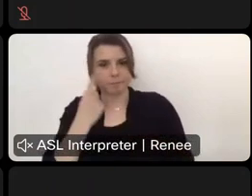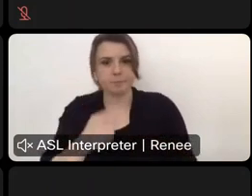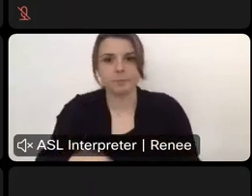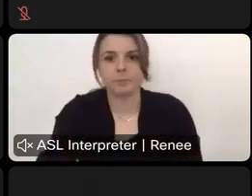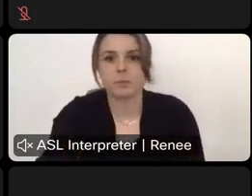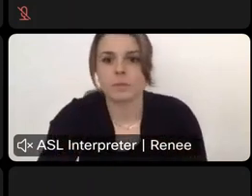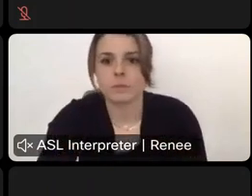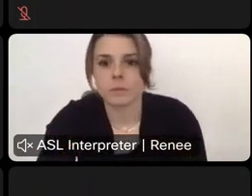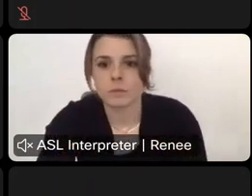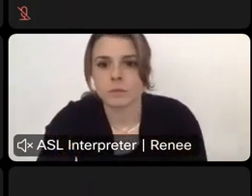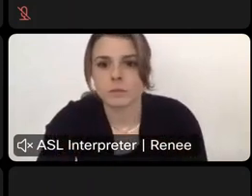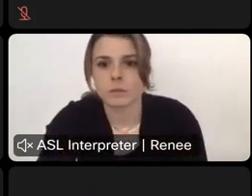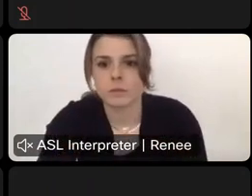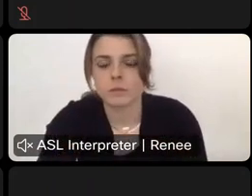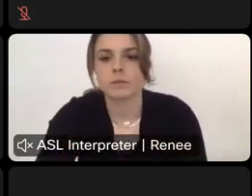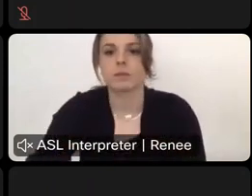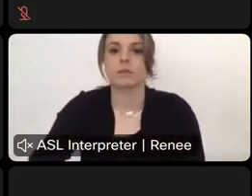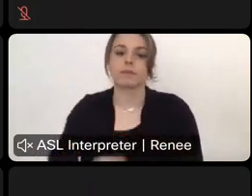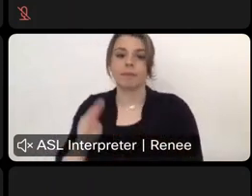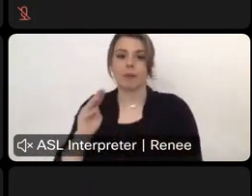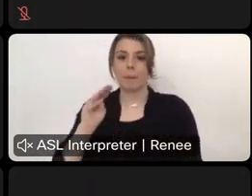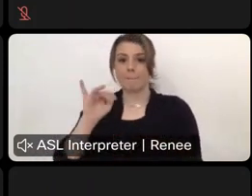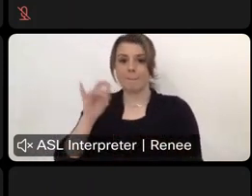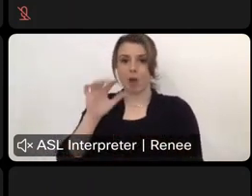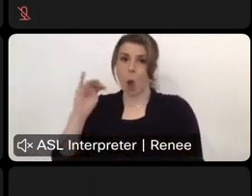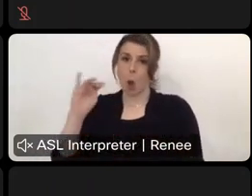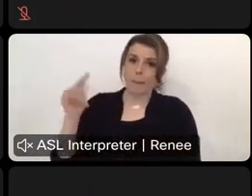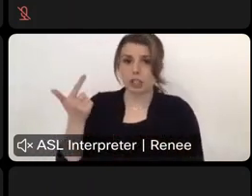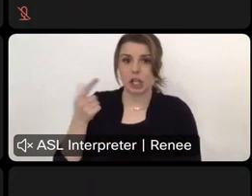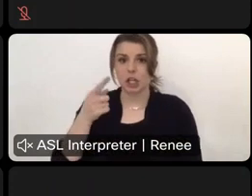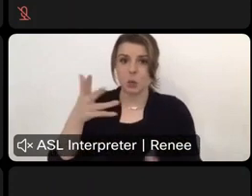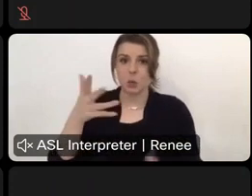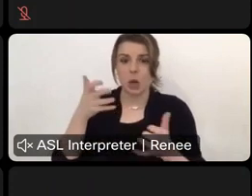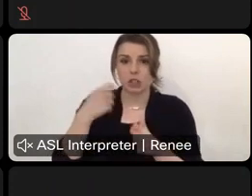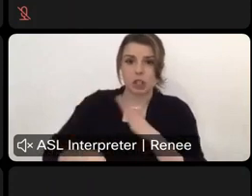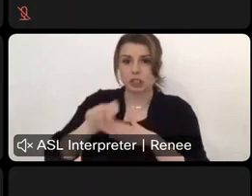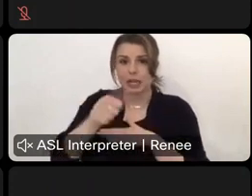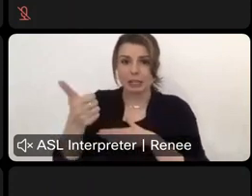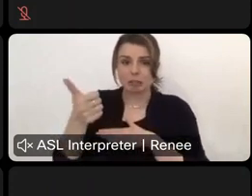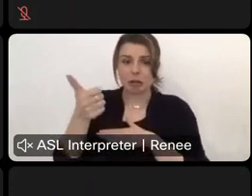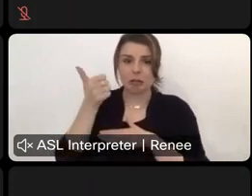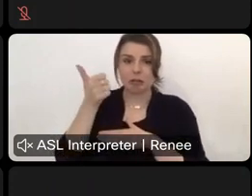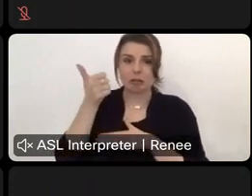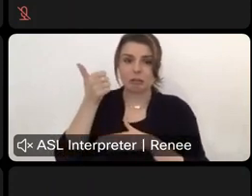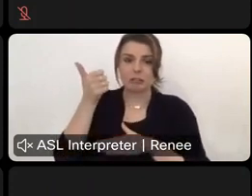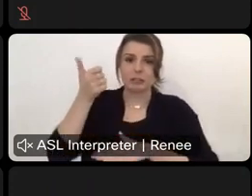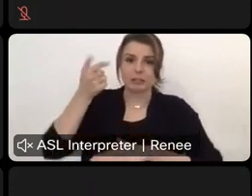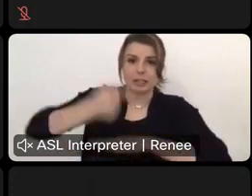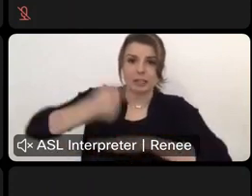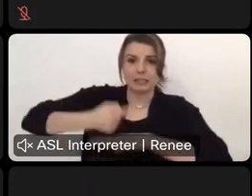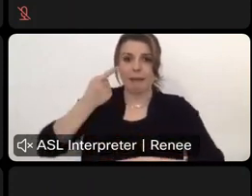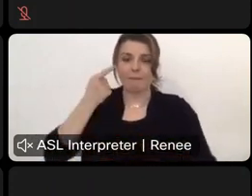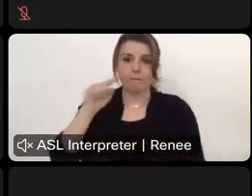So, Michael Carney says, OMG, you want to charge $10 per day per utility. That's insane.